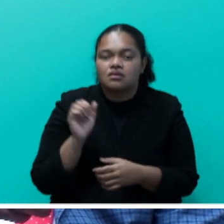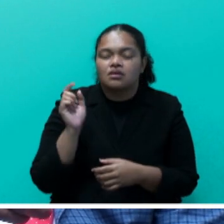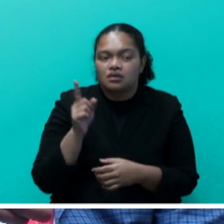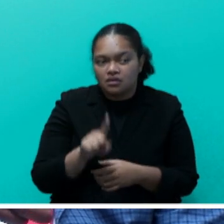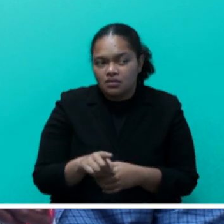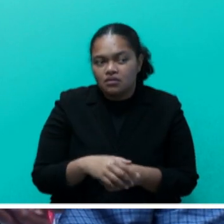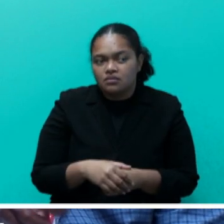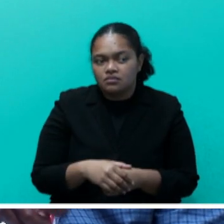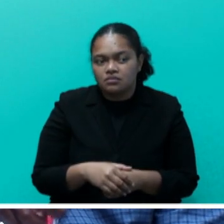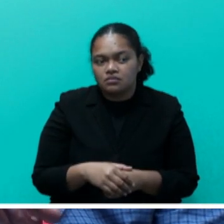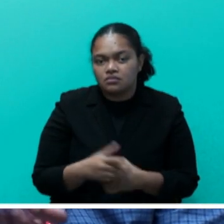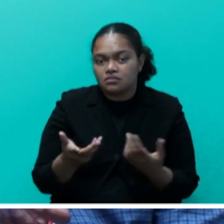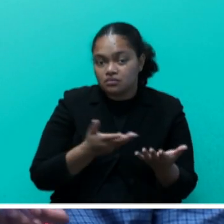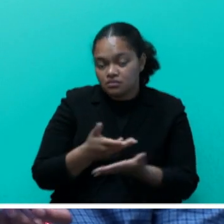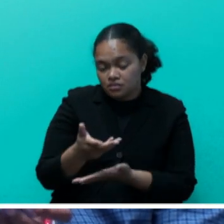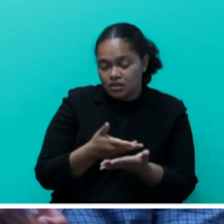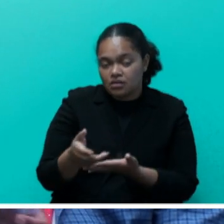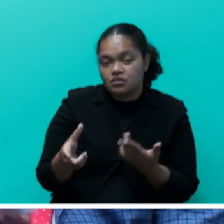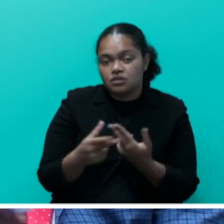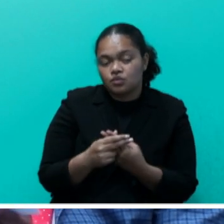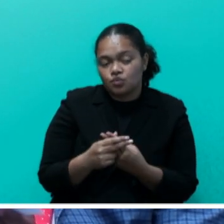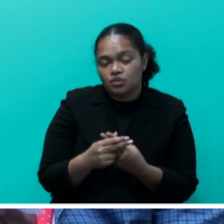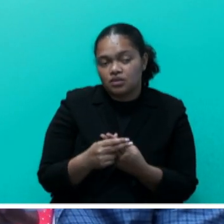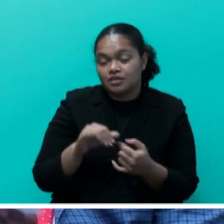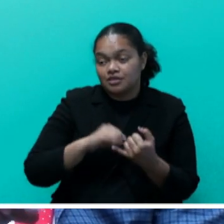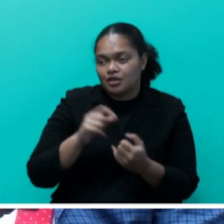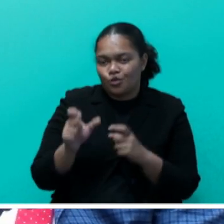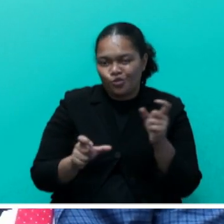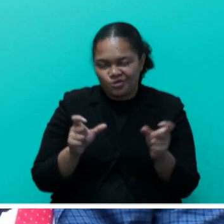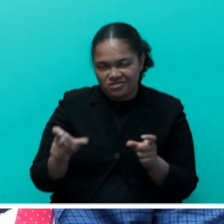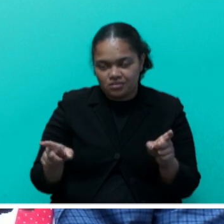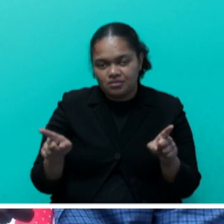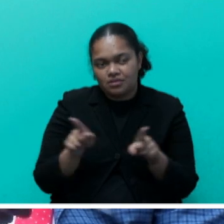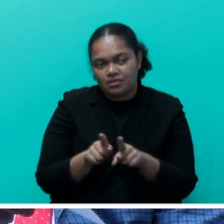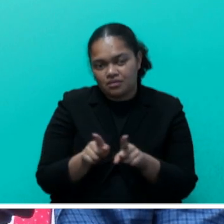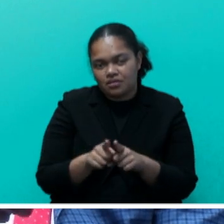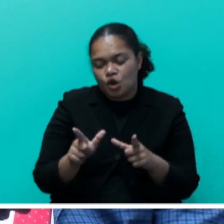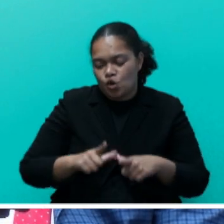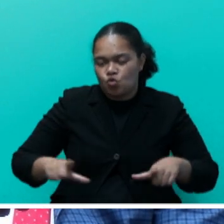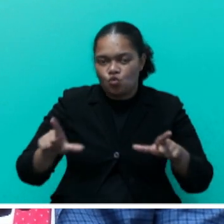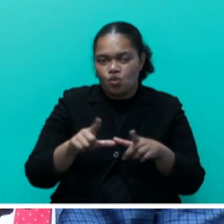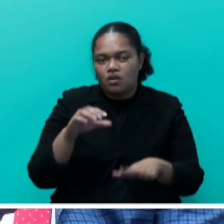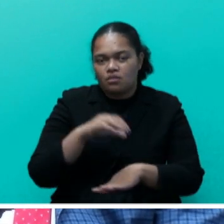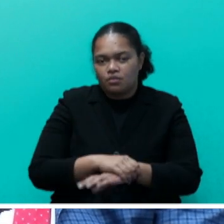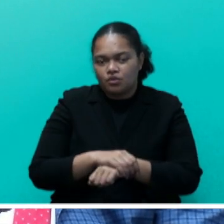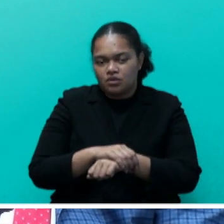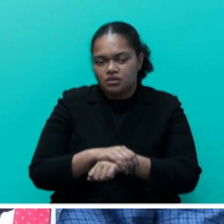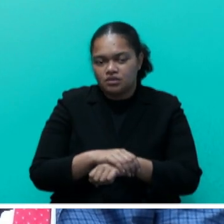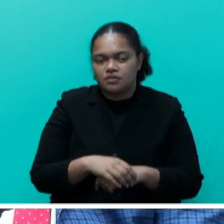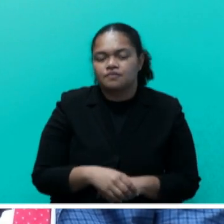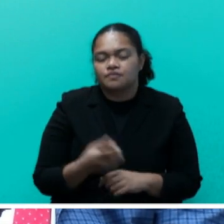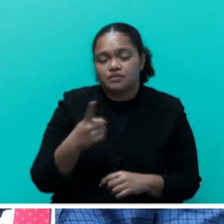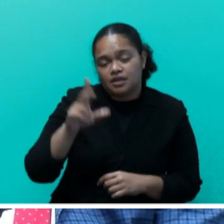closely liaising with the stakeholders such as the local police, and also